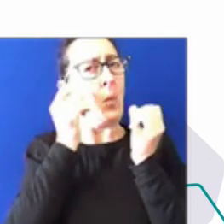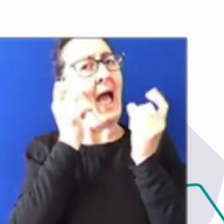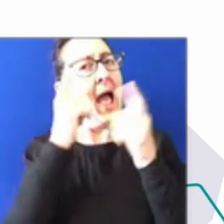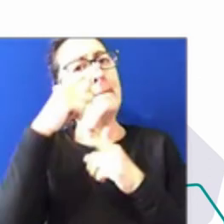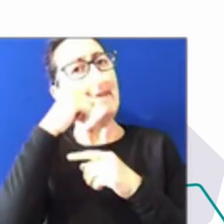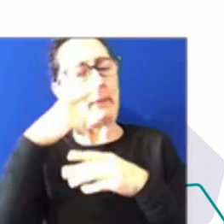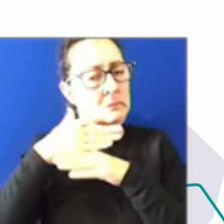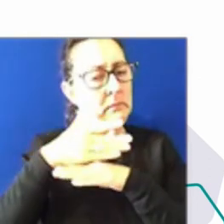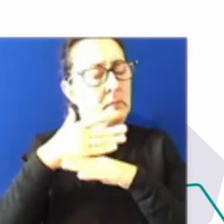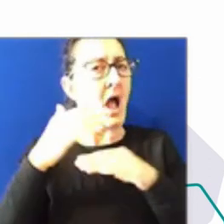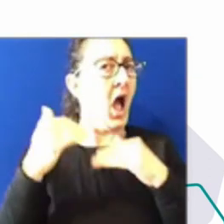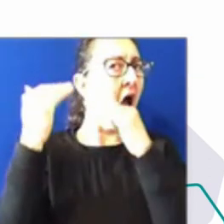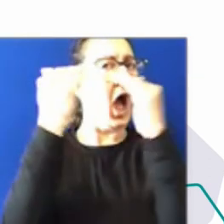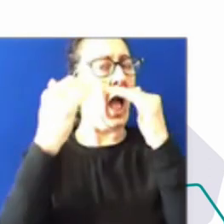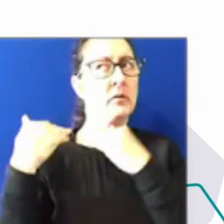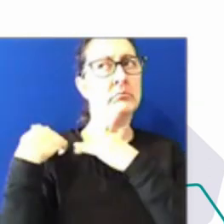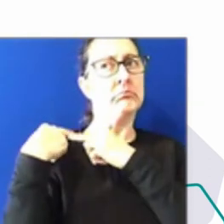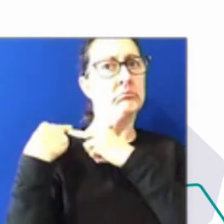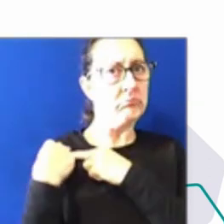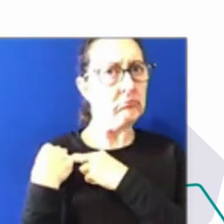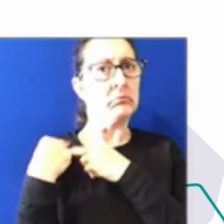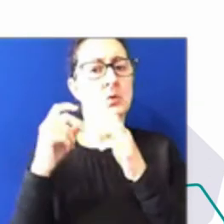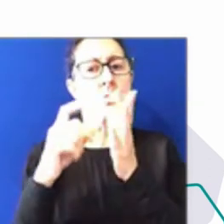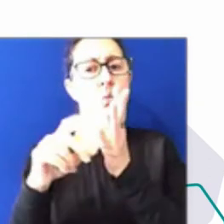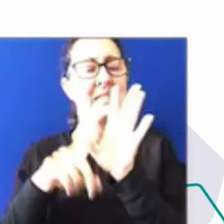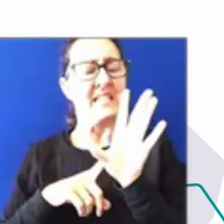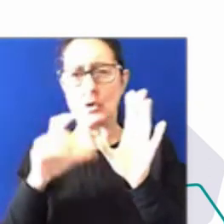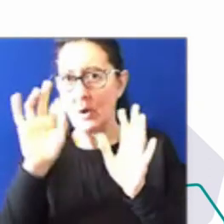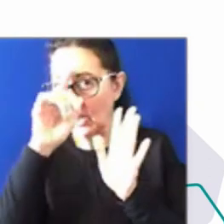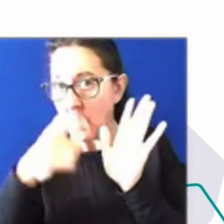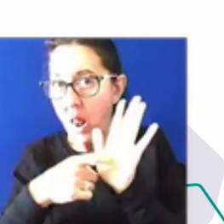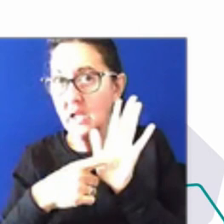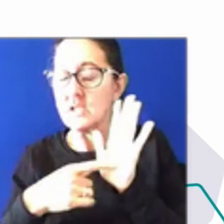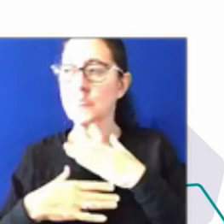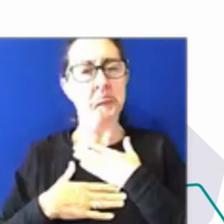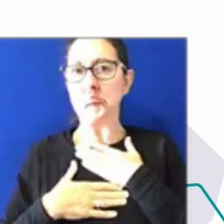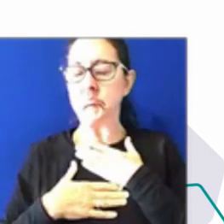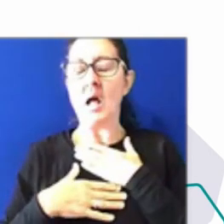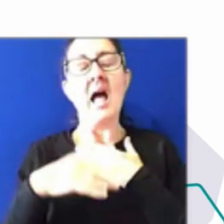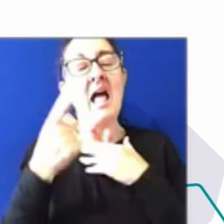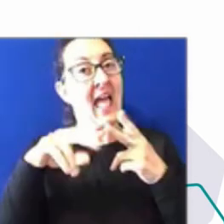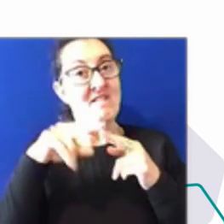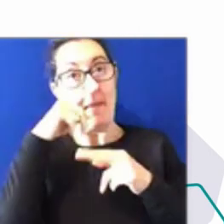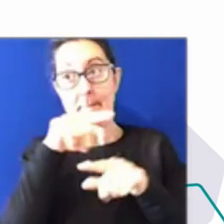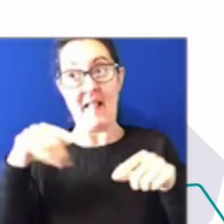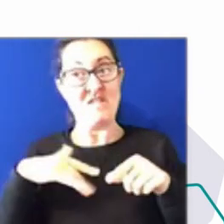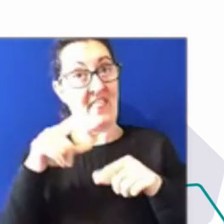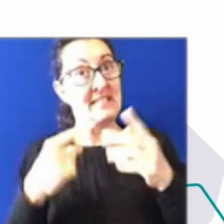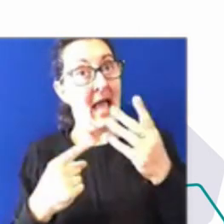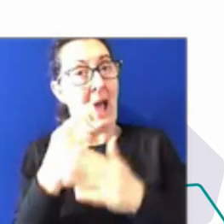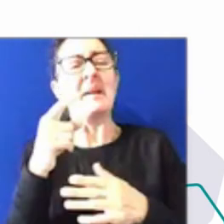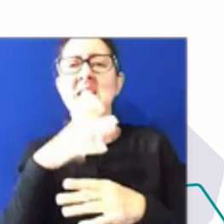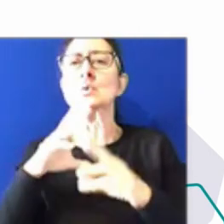acknowledged. And so, you know, I think if people feel that's happening, they need to be talking within their own workplace about that.